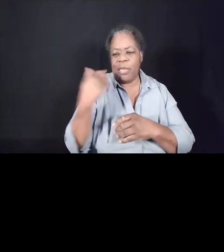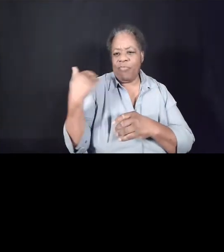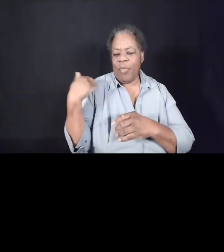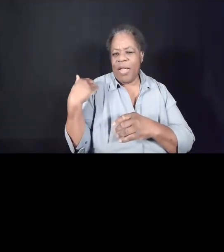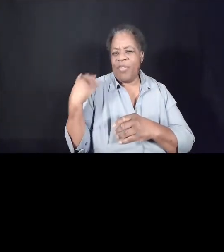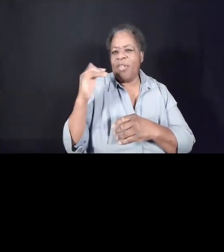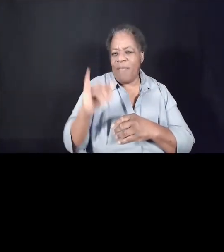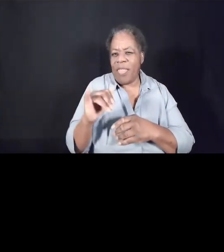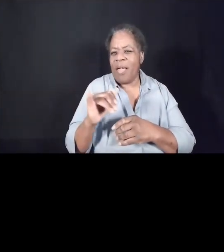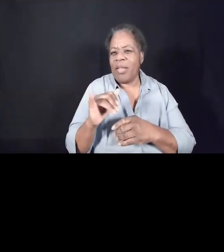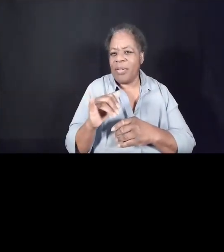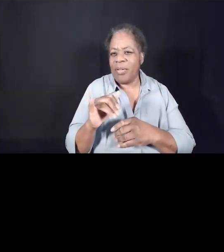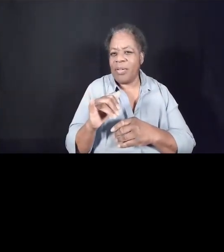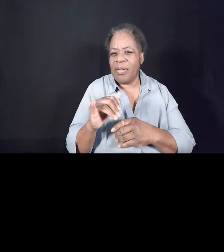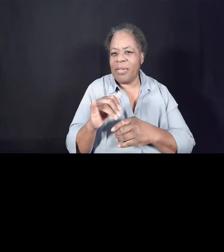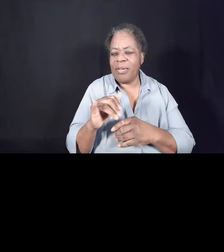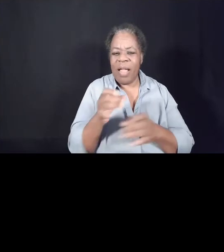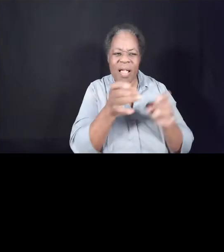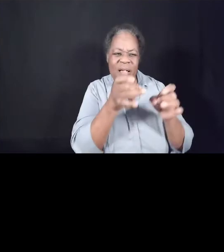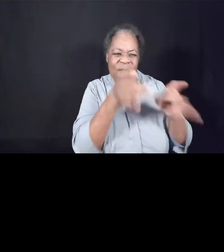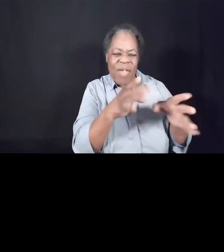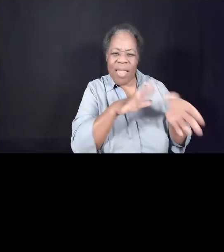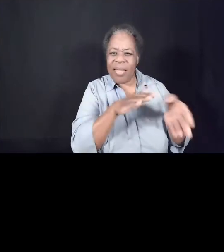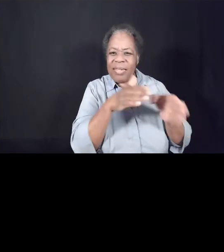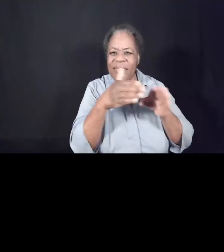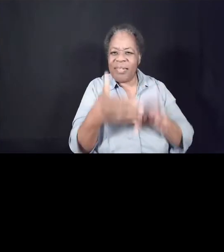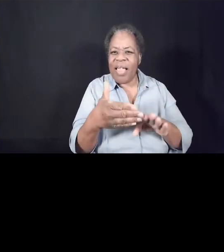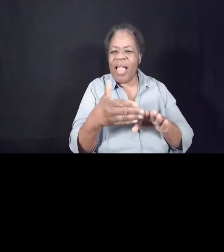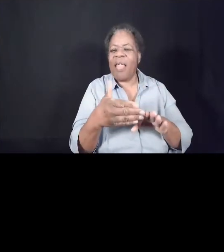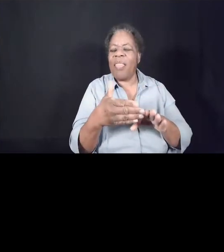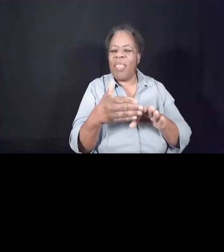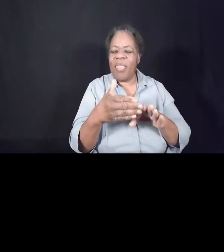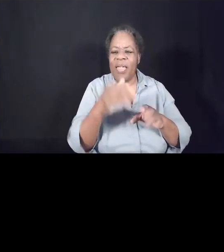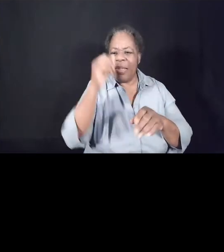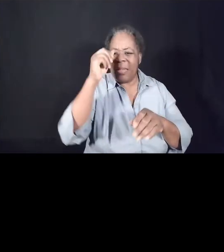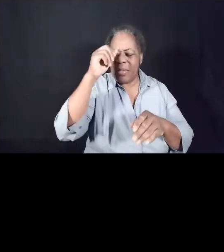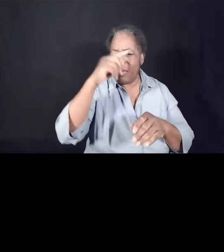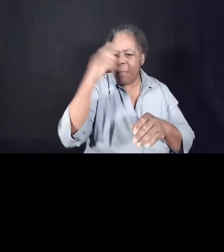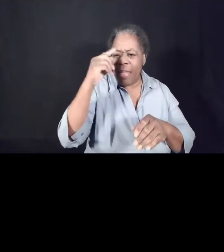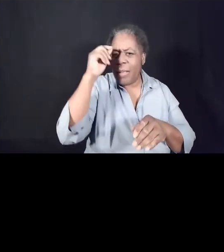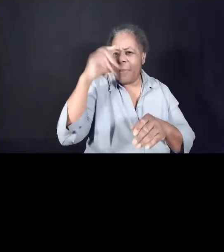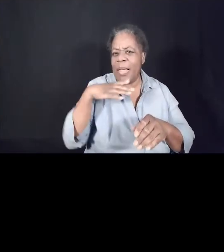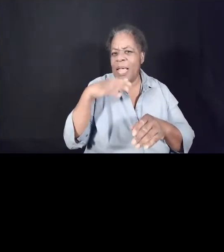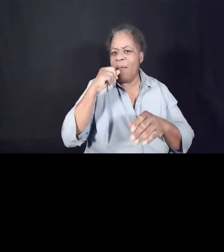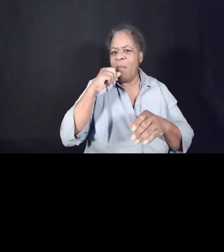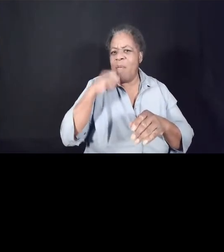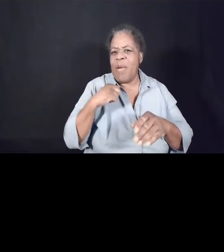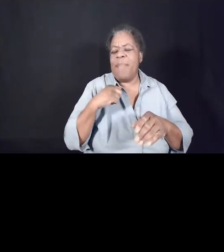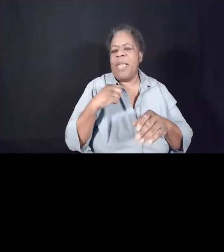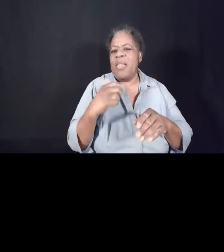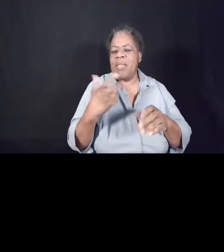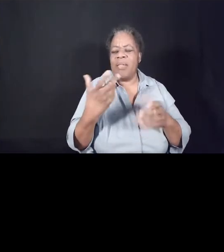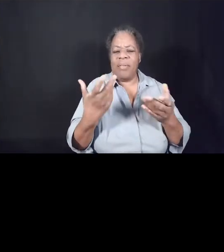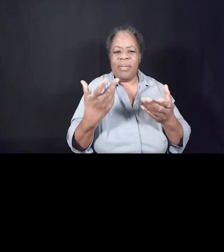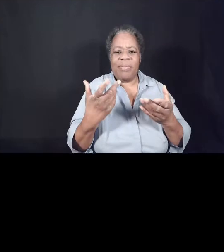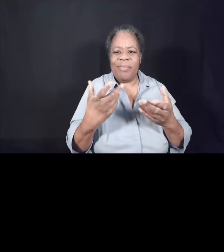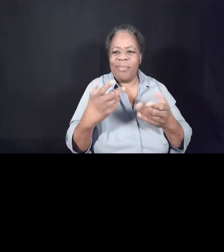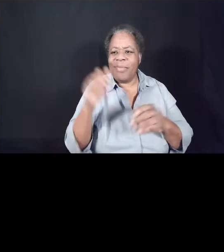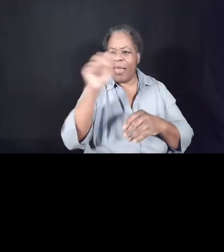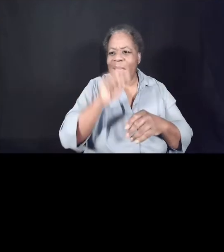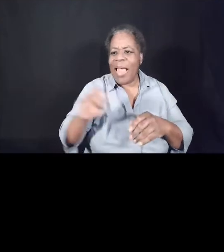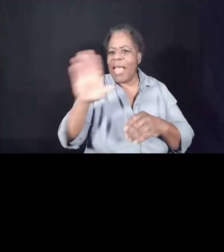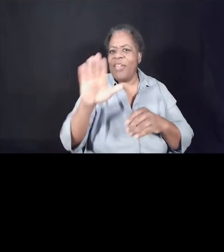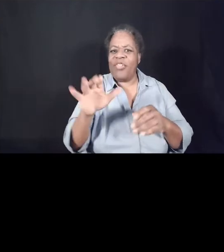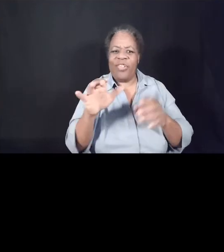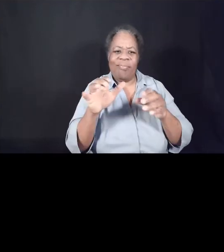The violent deaths of unarmed black men and women. Acts of hate toward Asian Americans. The